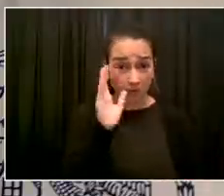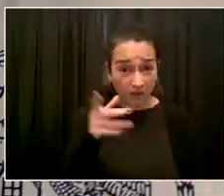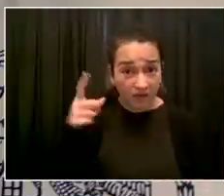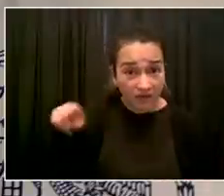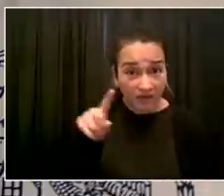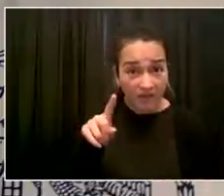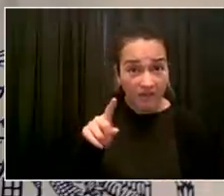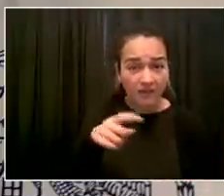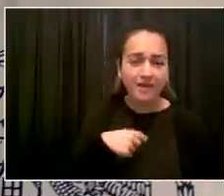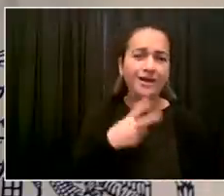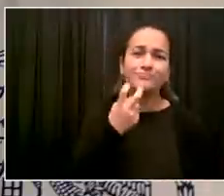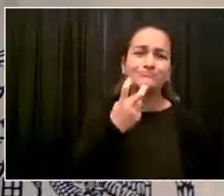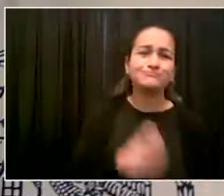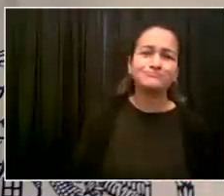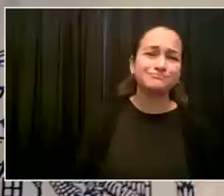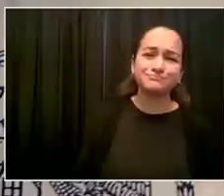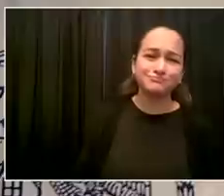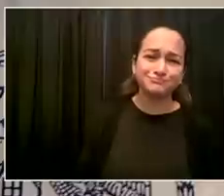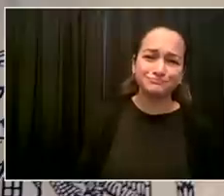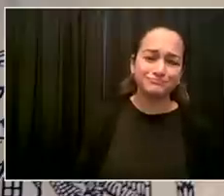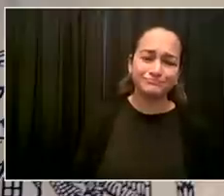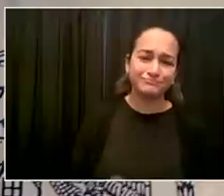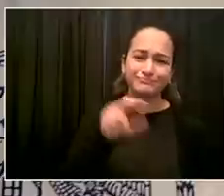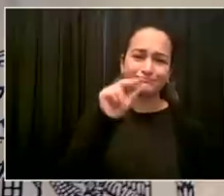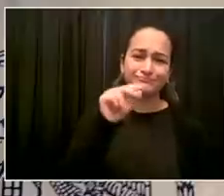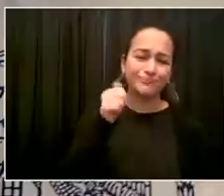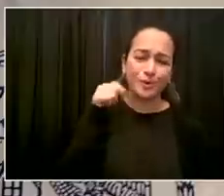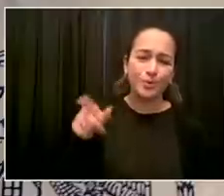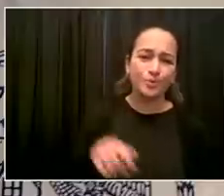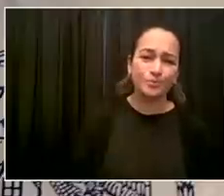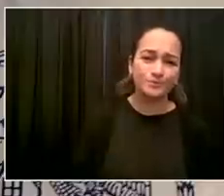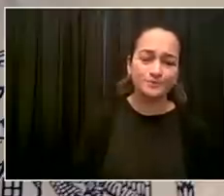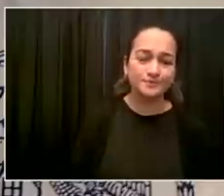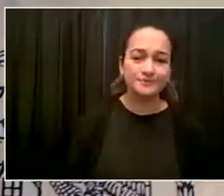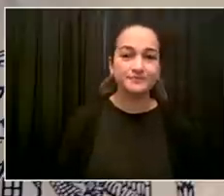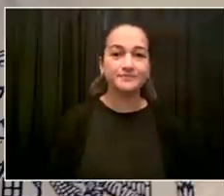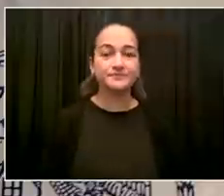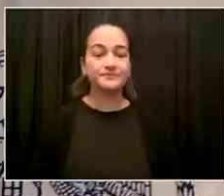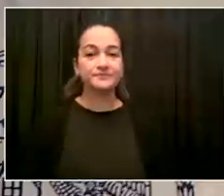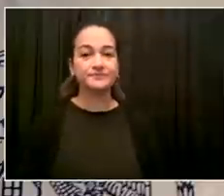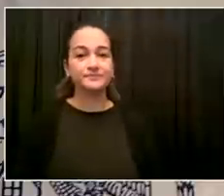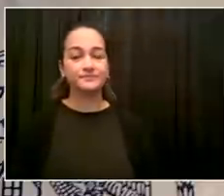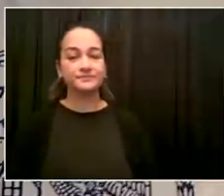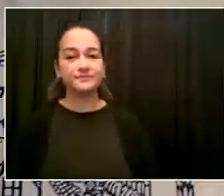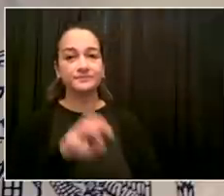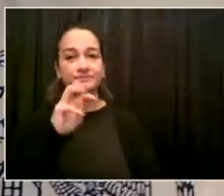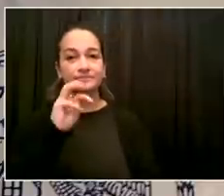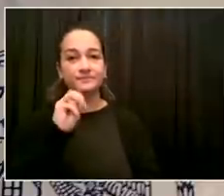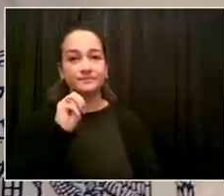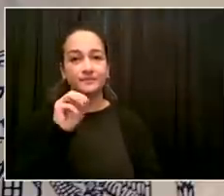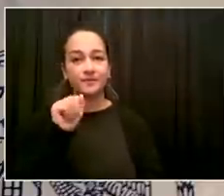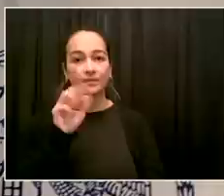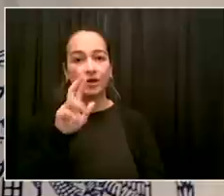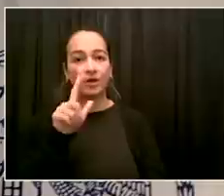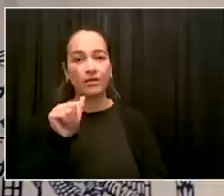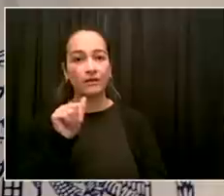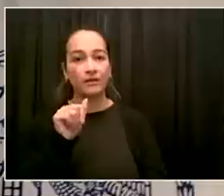projections. The next question goes to Marla Diamond from WCBS 880.